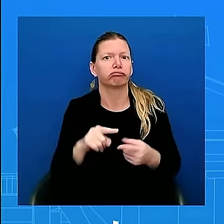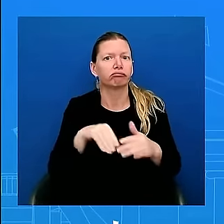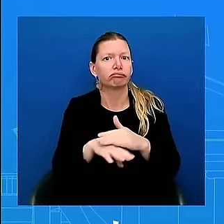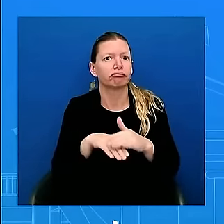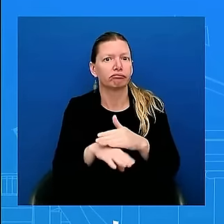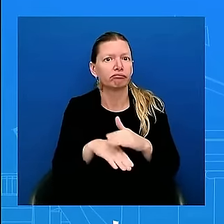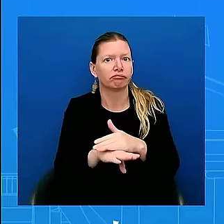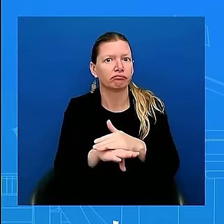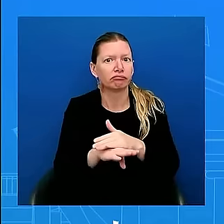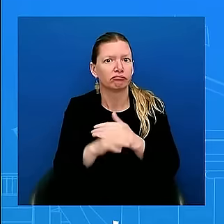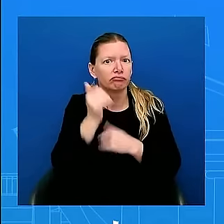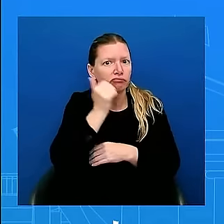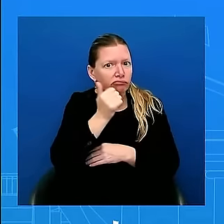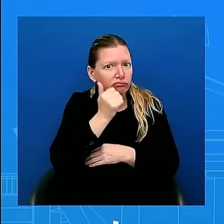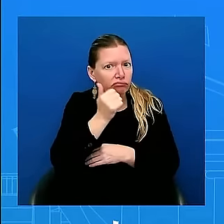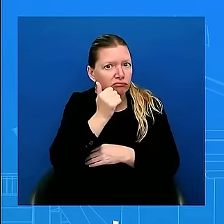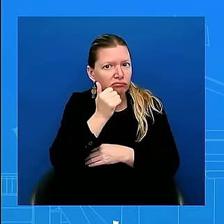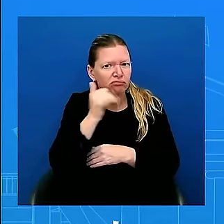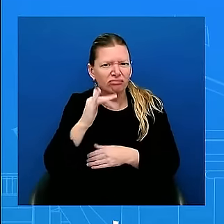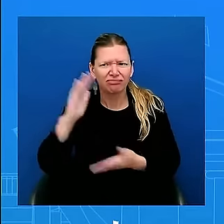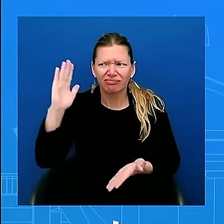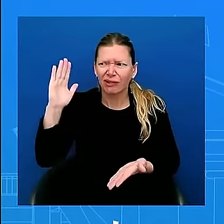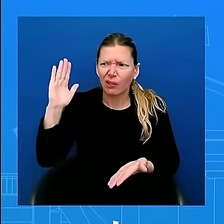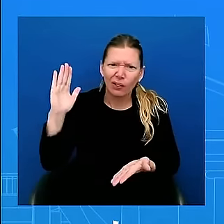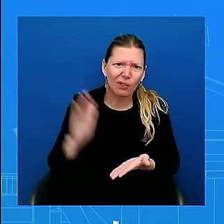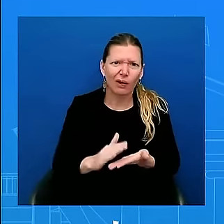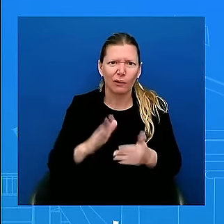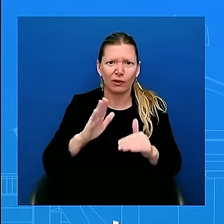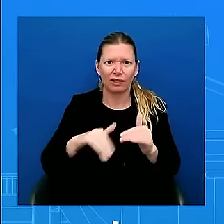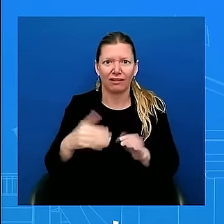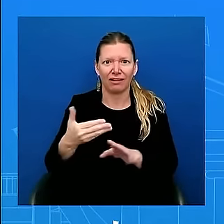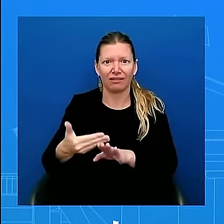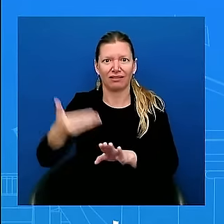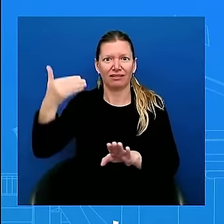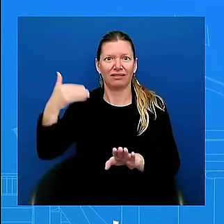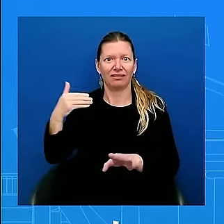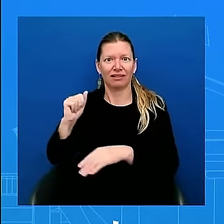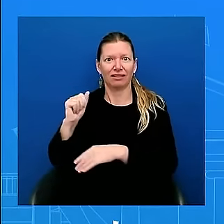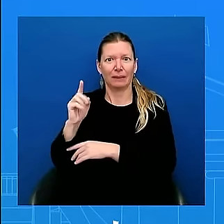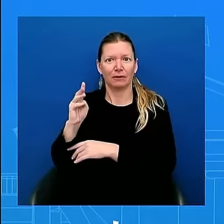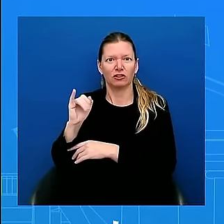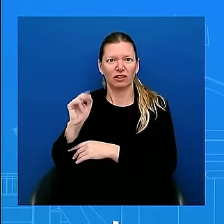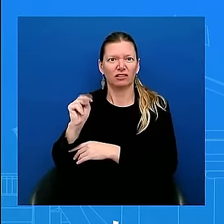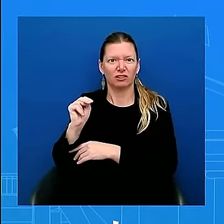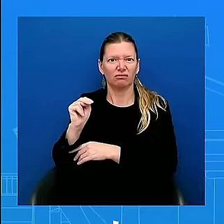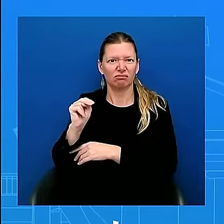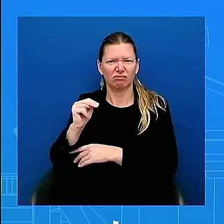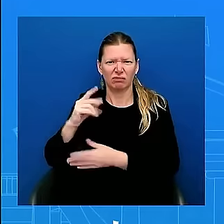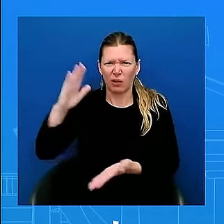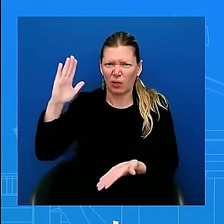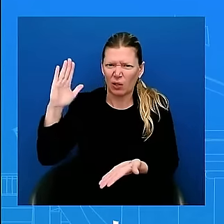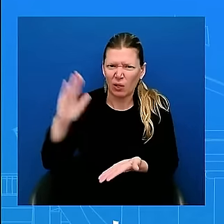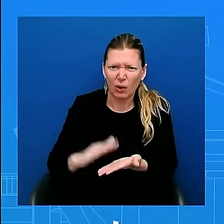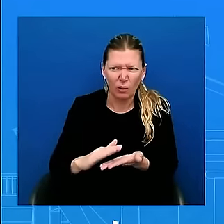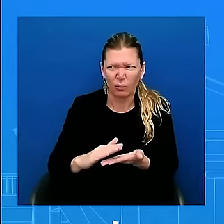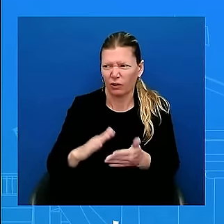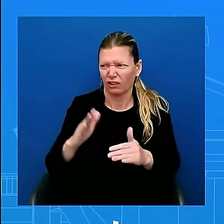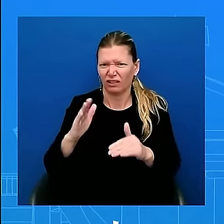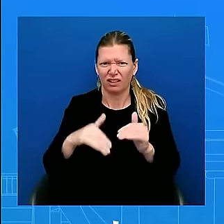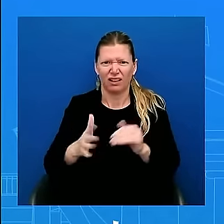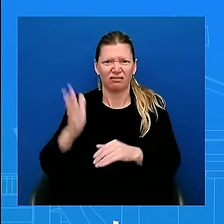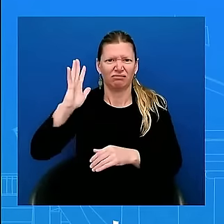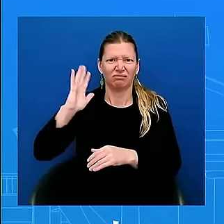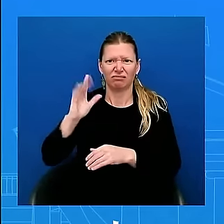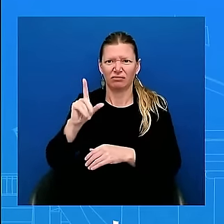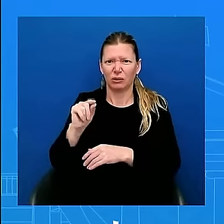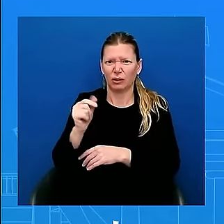were at the end of the previous administration and lower than at this point back in 2019. But we know